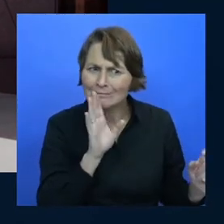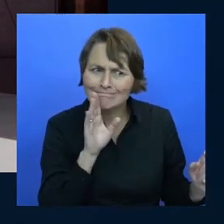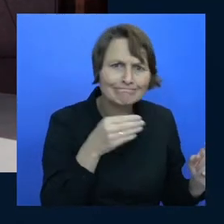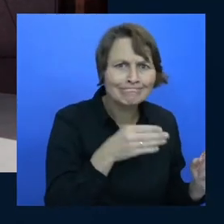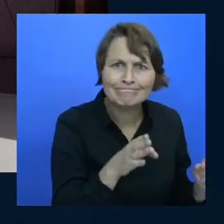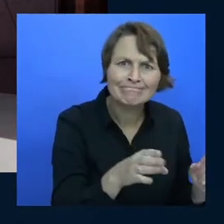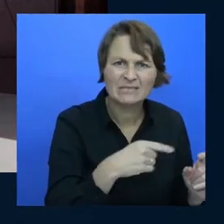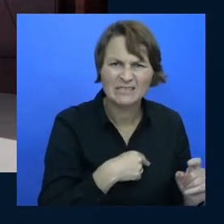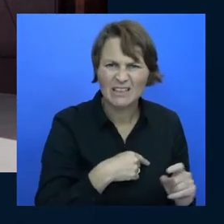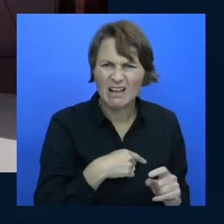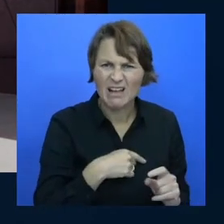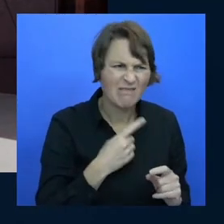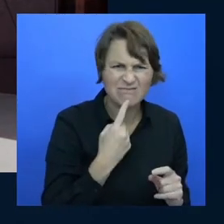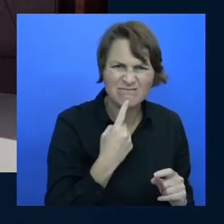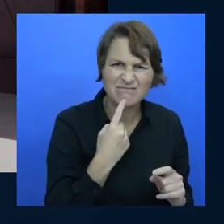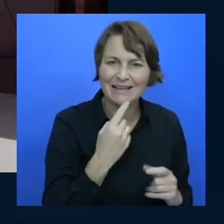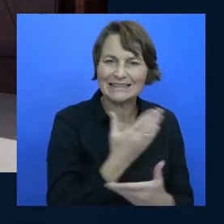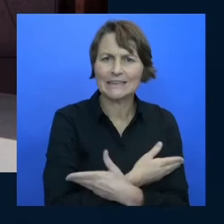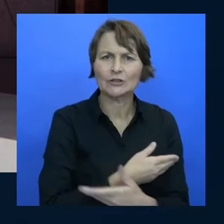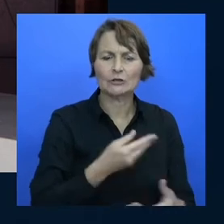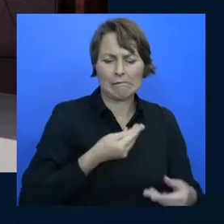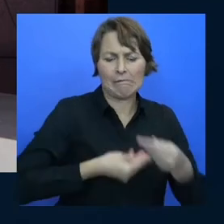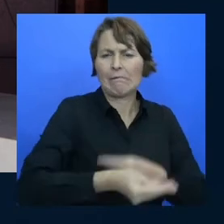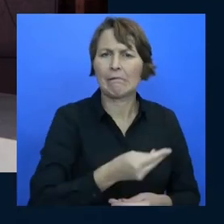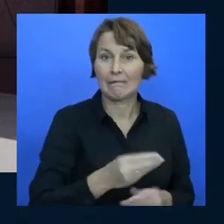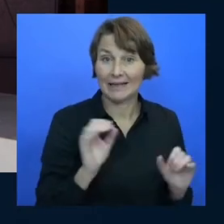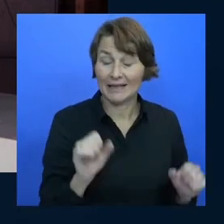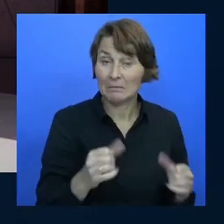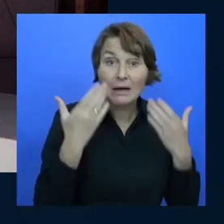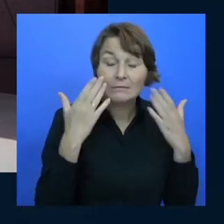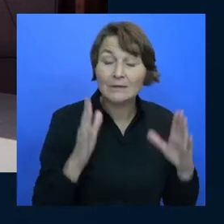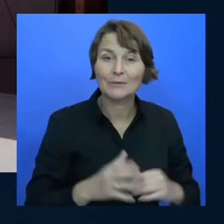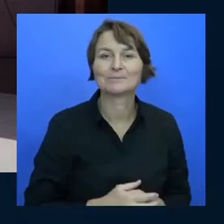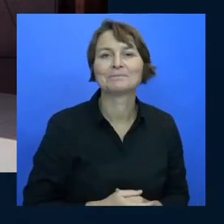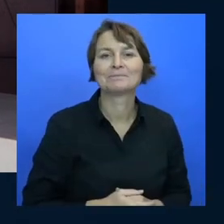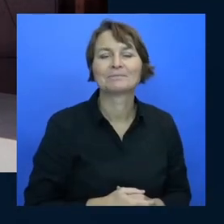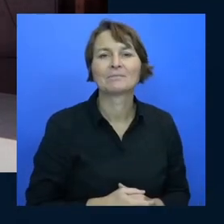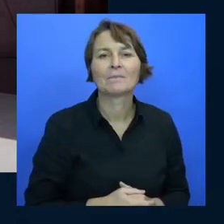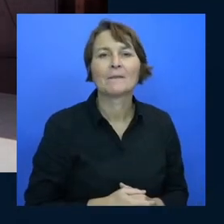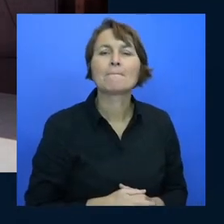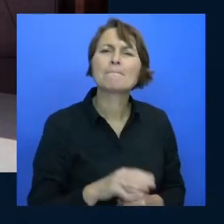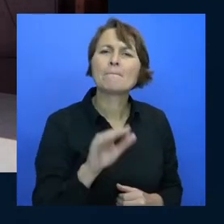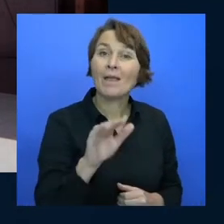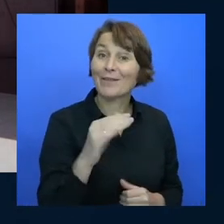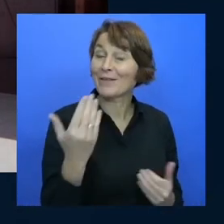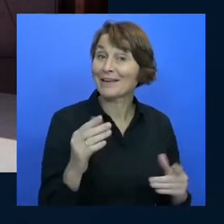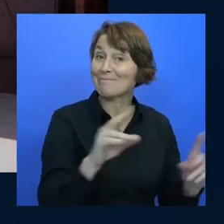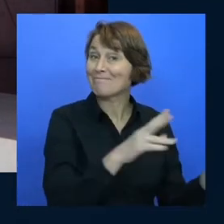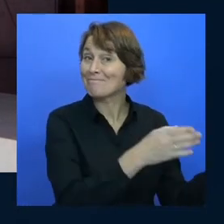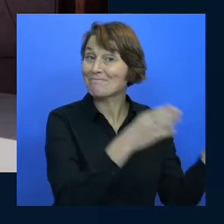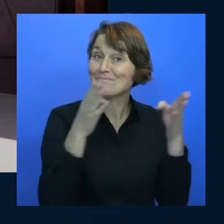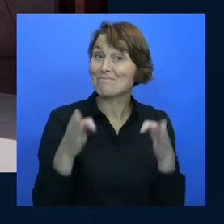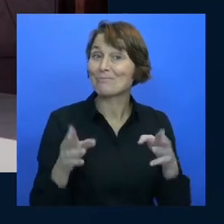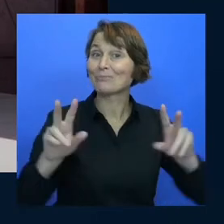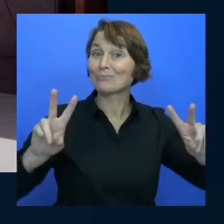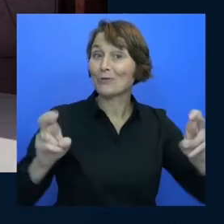that's something that's a whole thing that's thing that is a whole thing is computering and that's